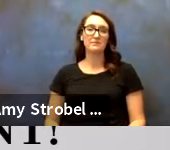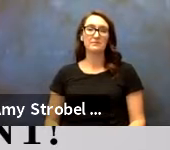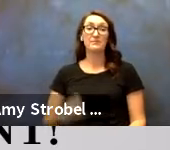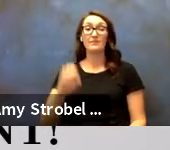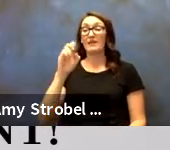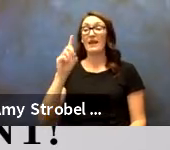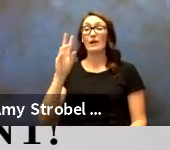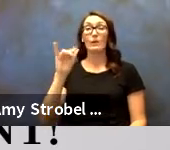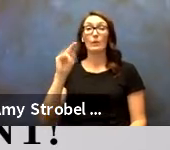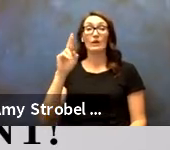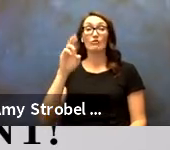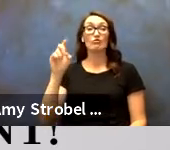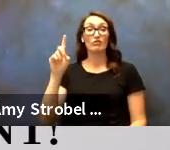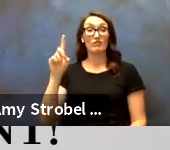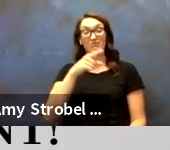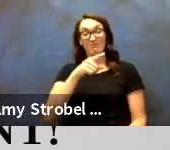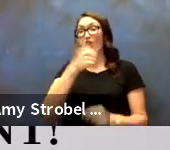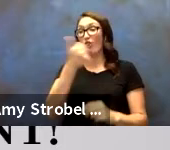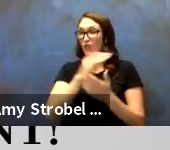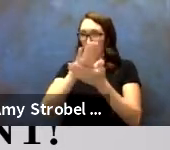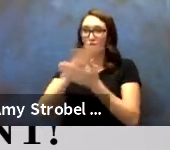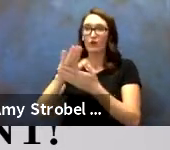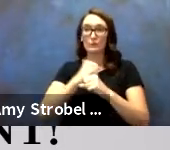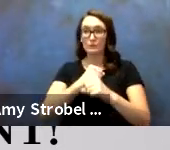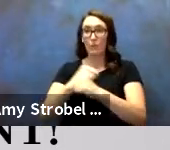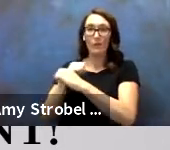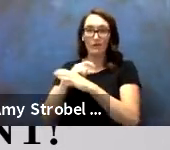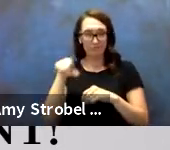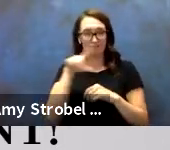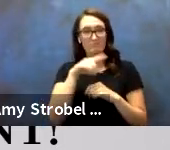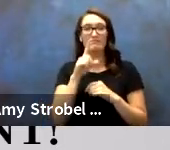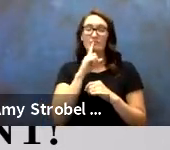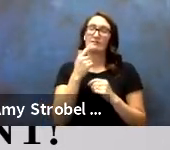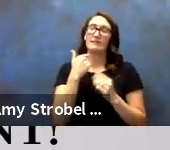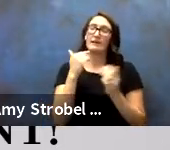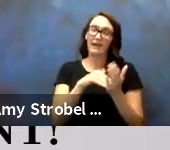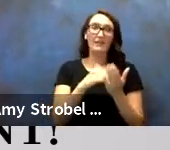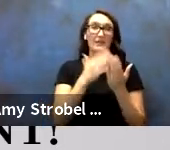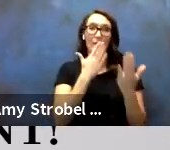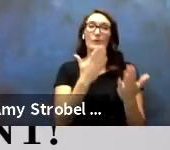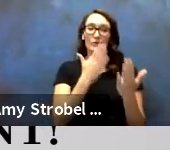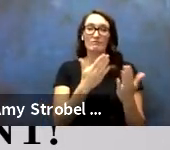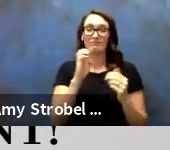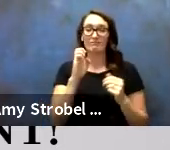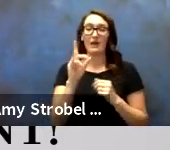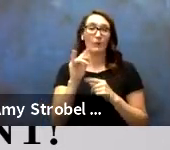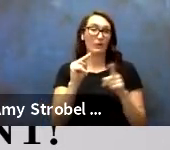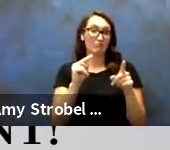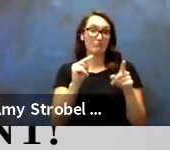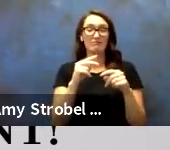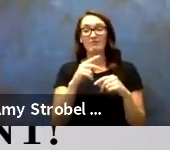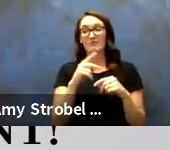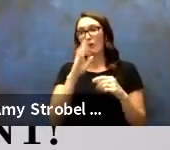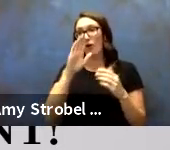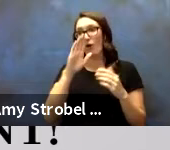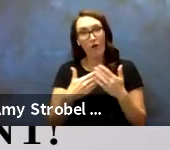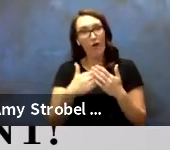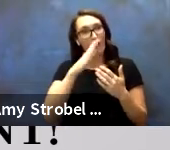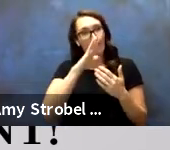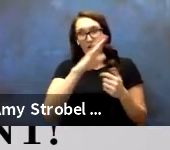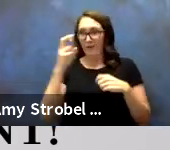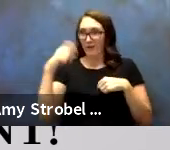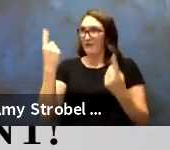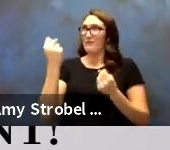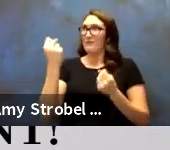Edwin Reed, also a custodian. Again, we continue to thank you, Edwin, for all the work that you've done over the years.